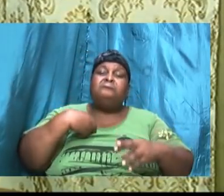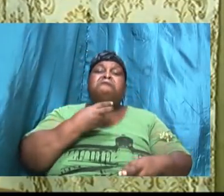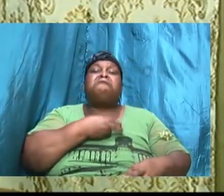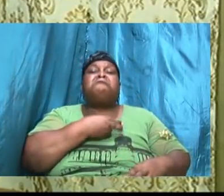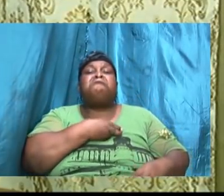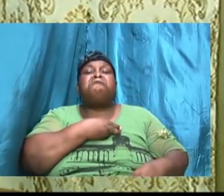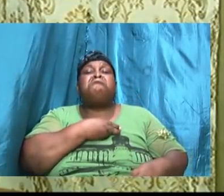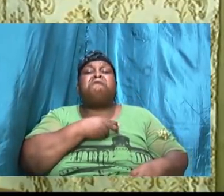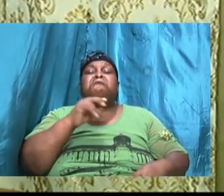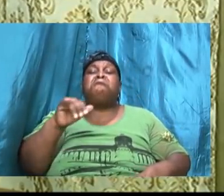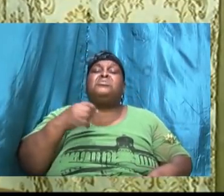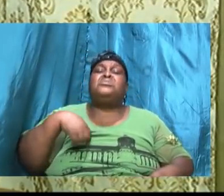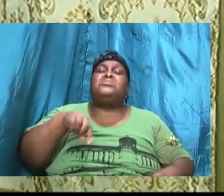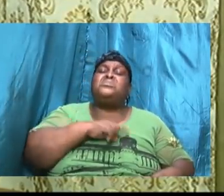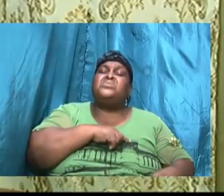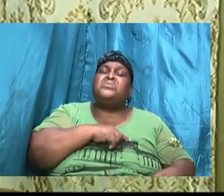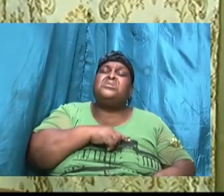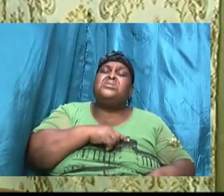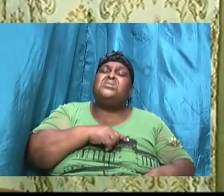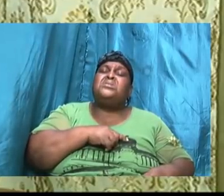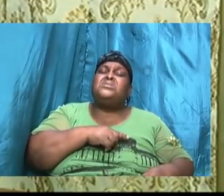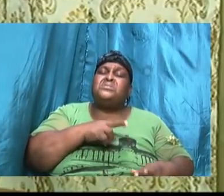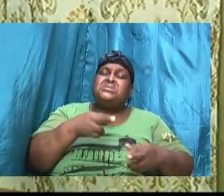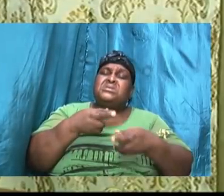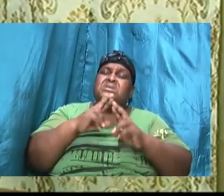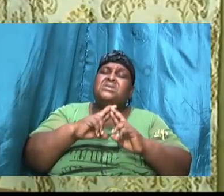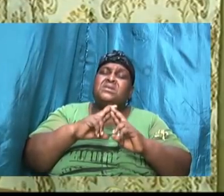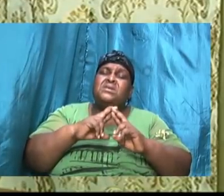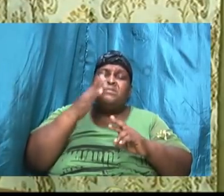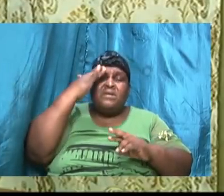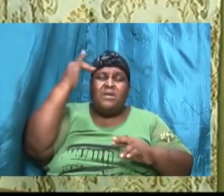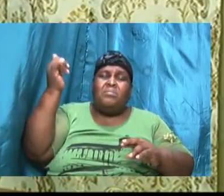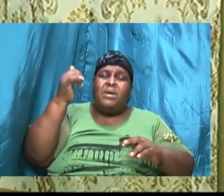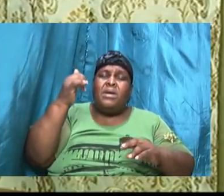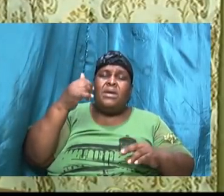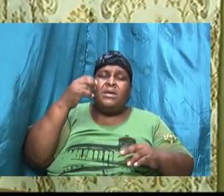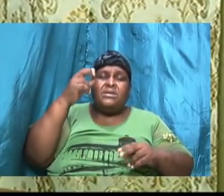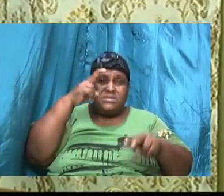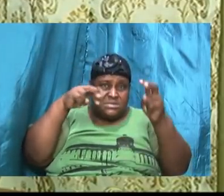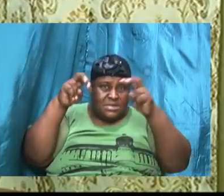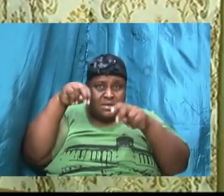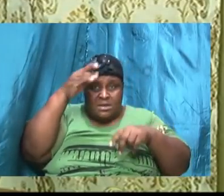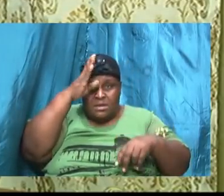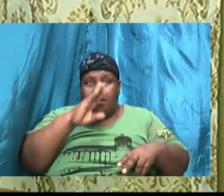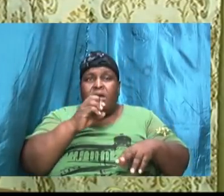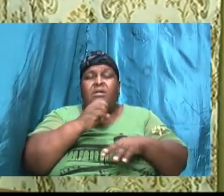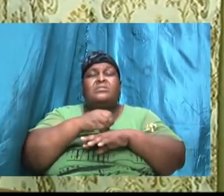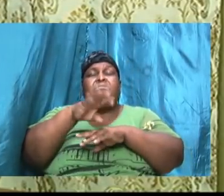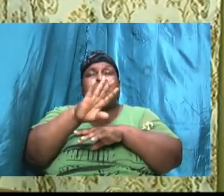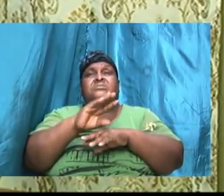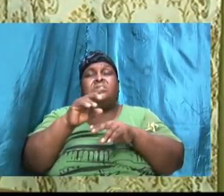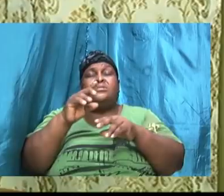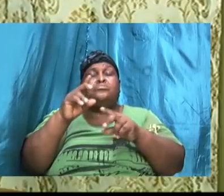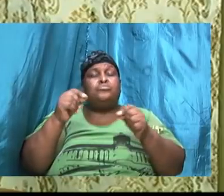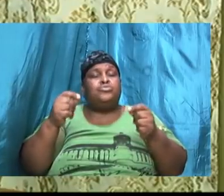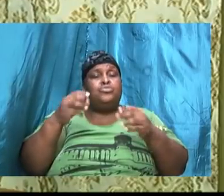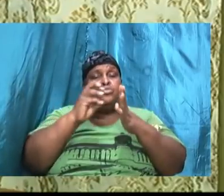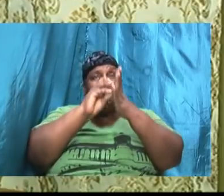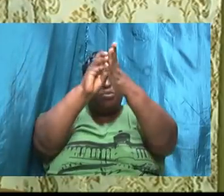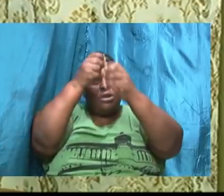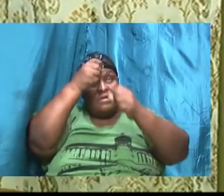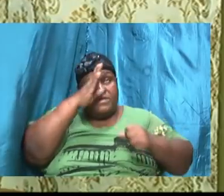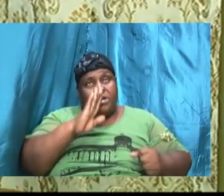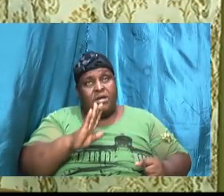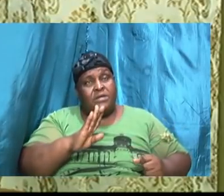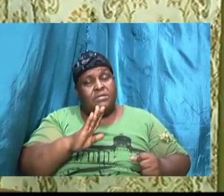gain by seeking his counsel and by doing his will when we